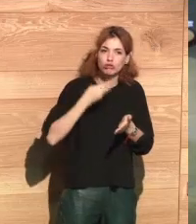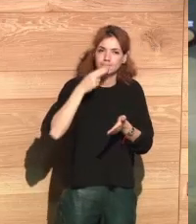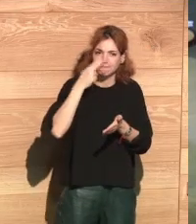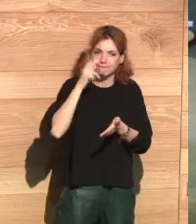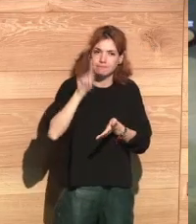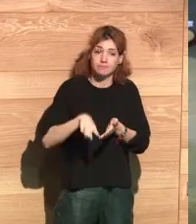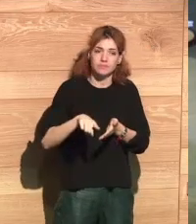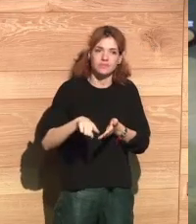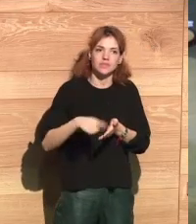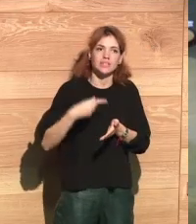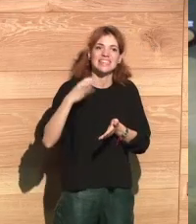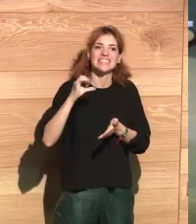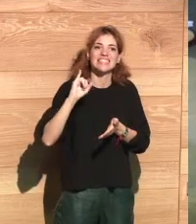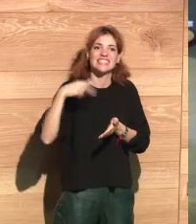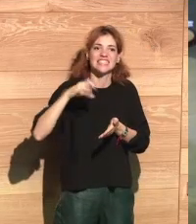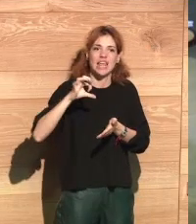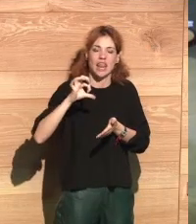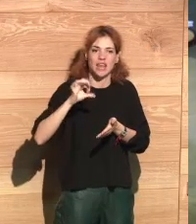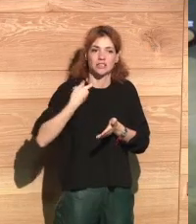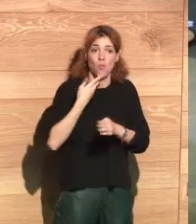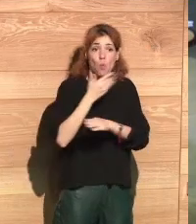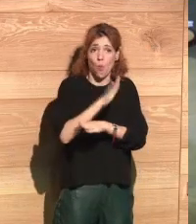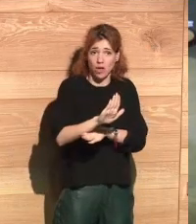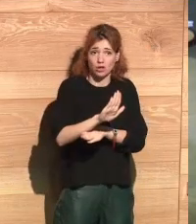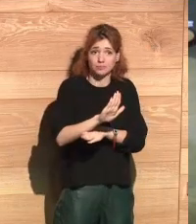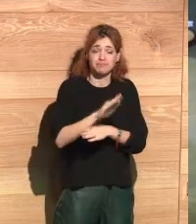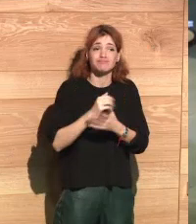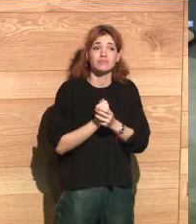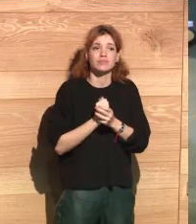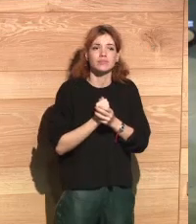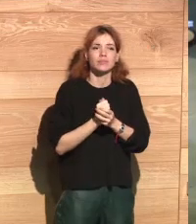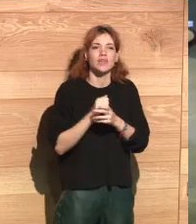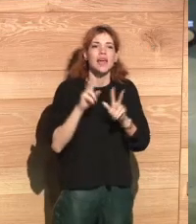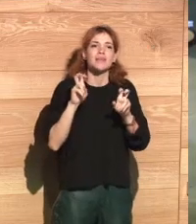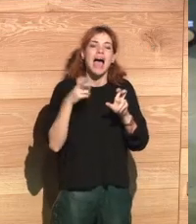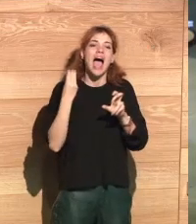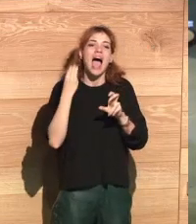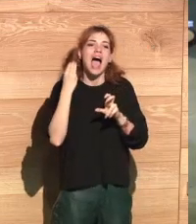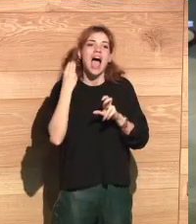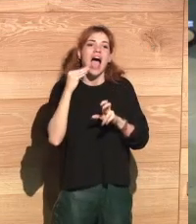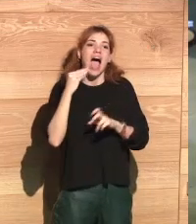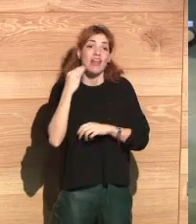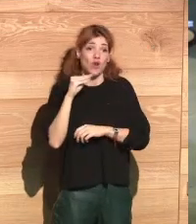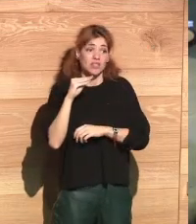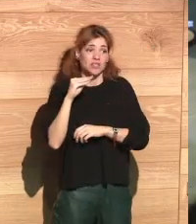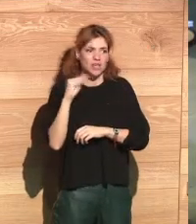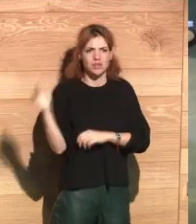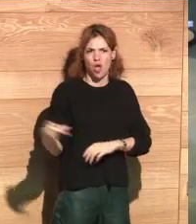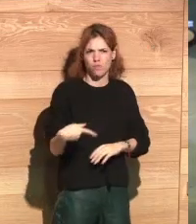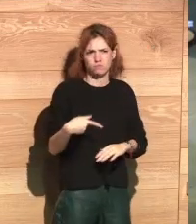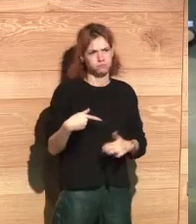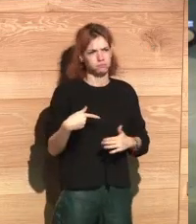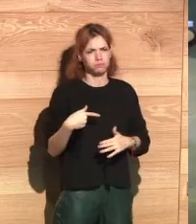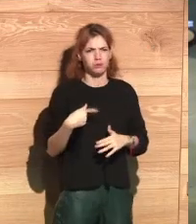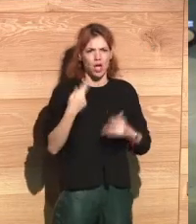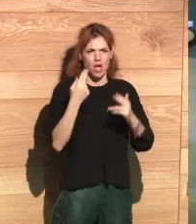age range of the people under the survey. There's another article that was published about a teenager that